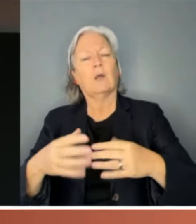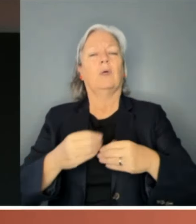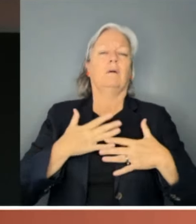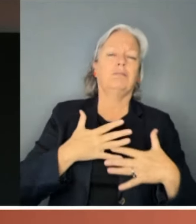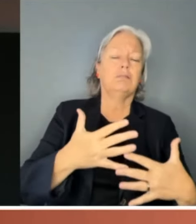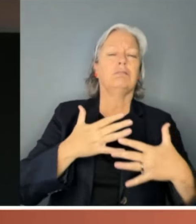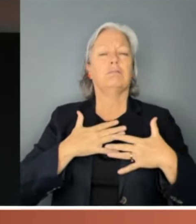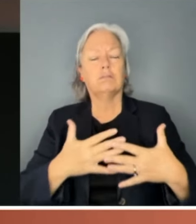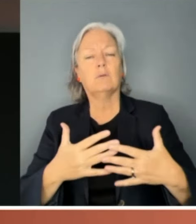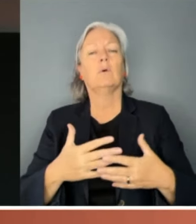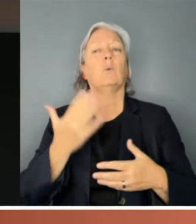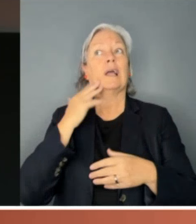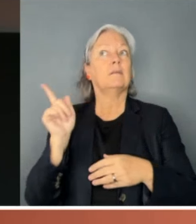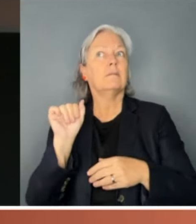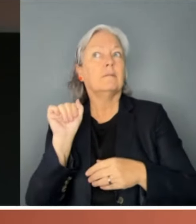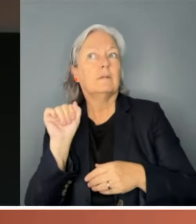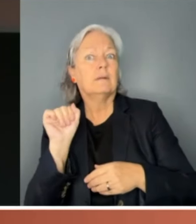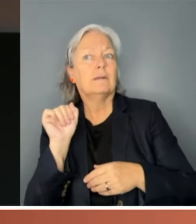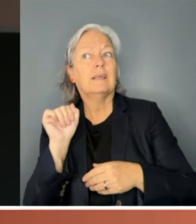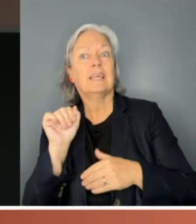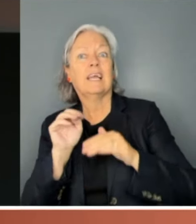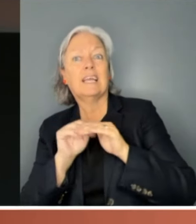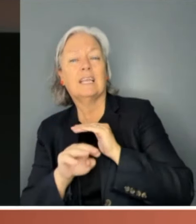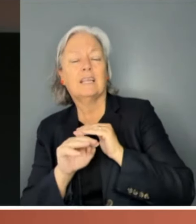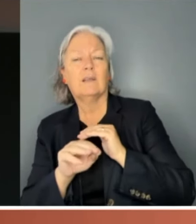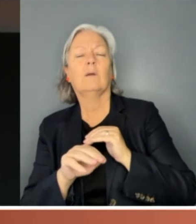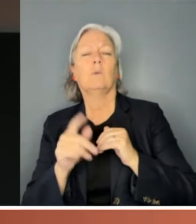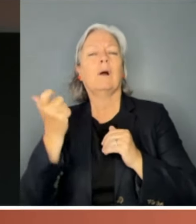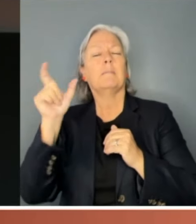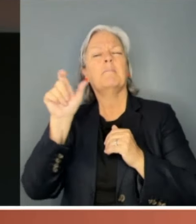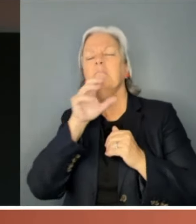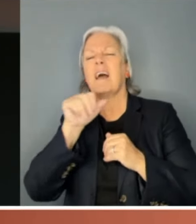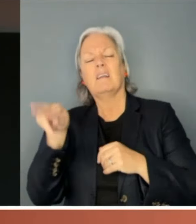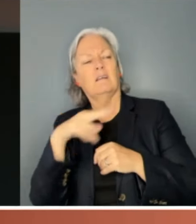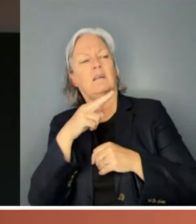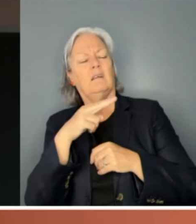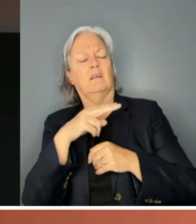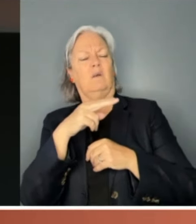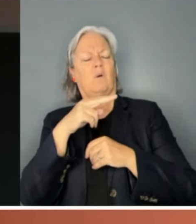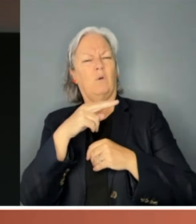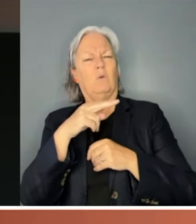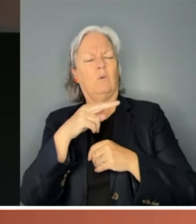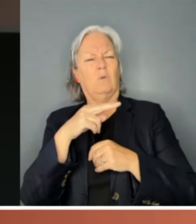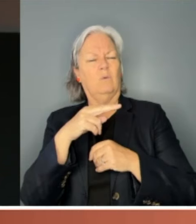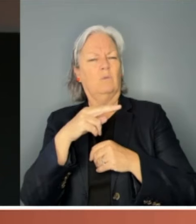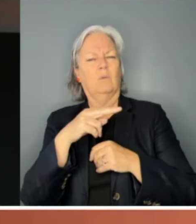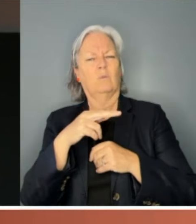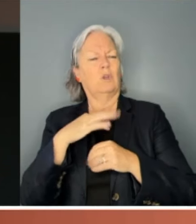softly at the door and entered the room, one of the chaps looked up and said, oh, we're not ready for morning tea yet.